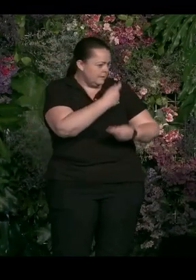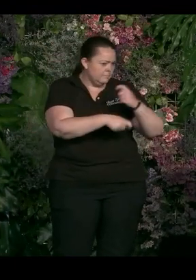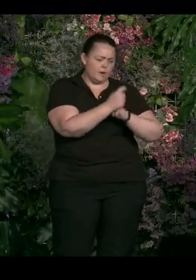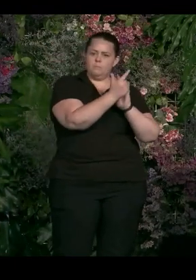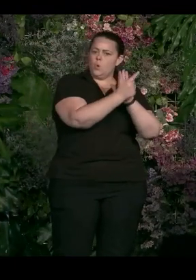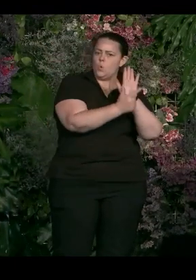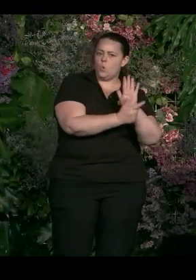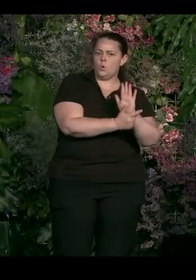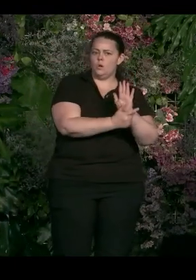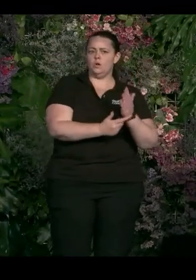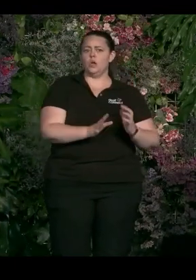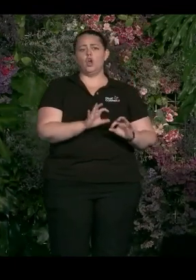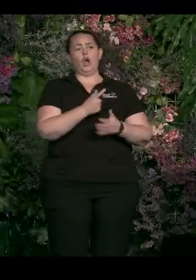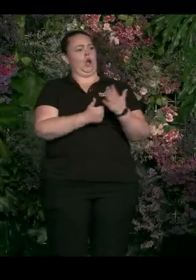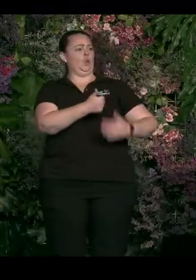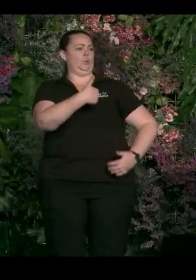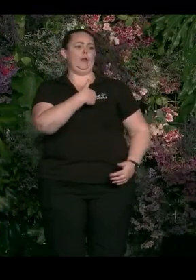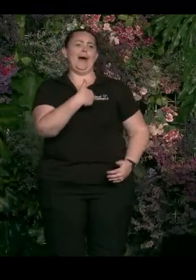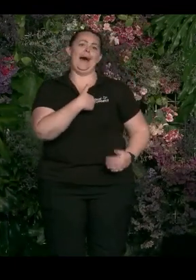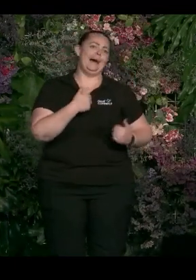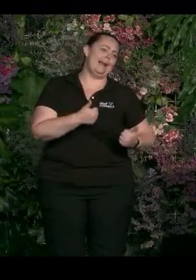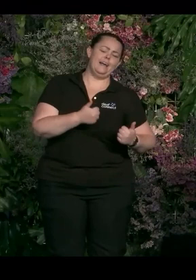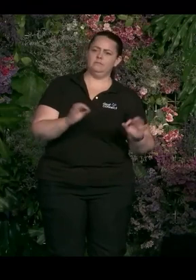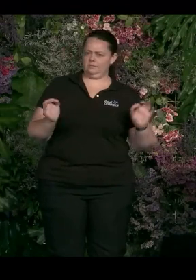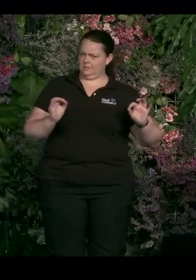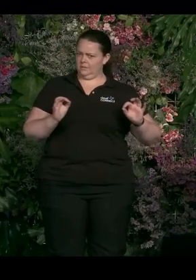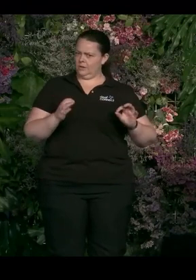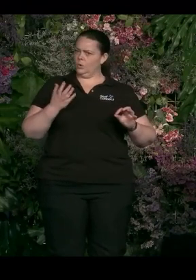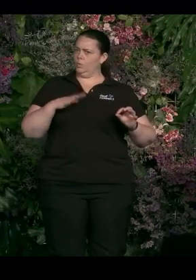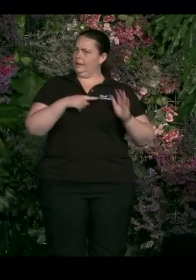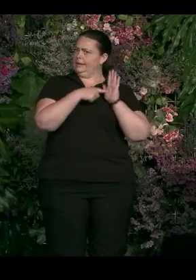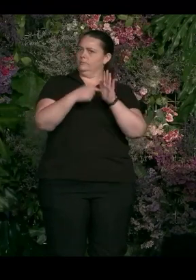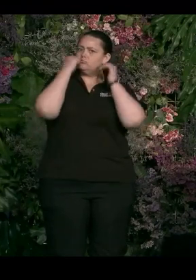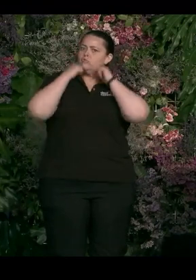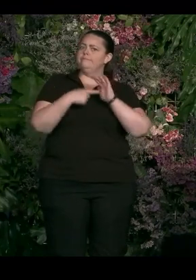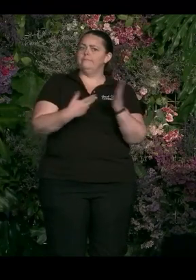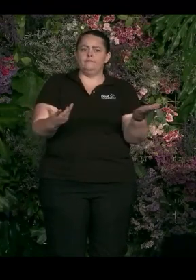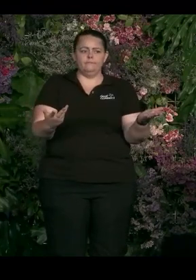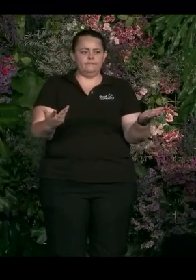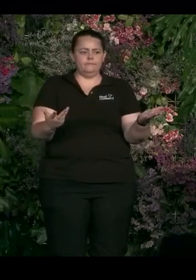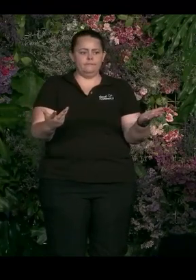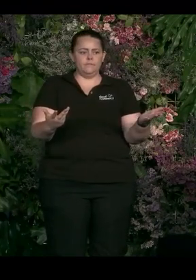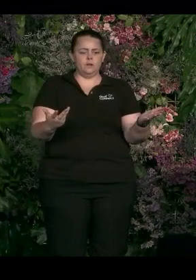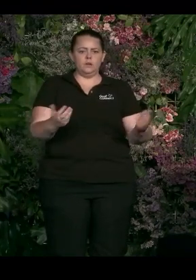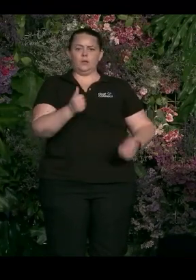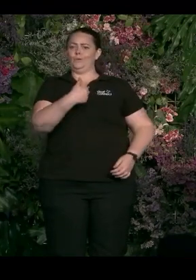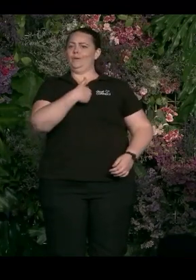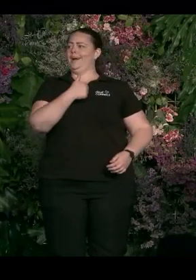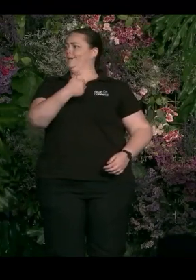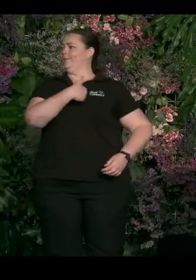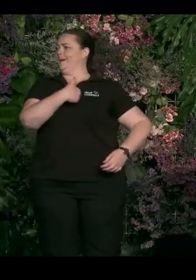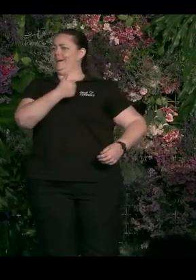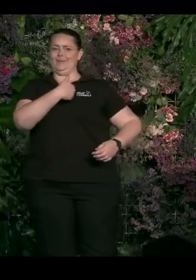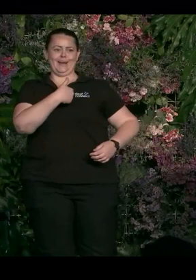rely on when things go wrong, when it gets tough. You need to be able to call it out and know that if you're a casual and insecure worker,